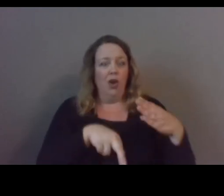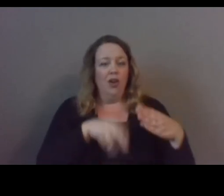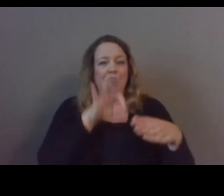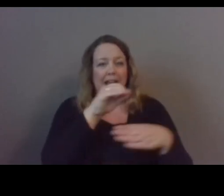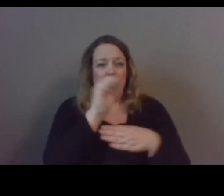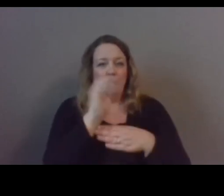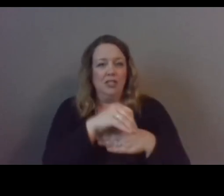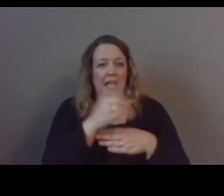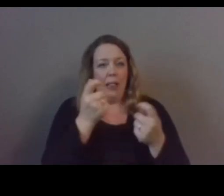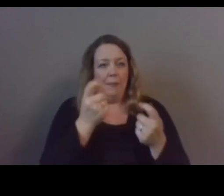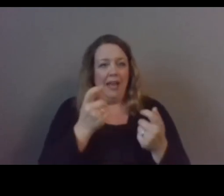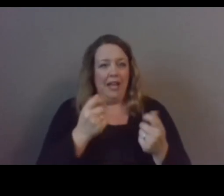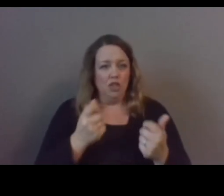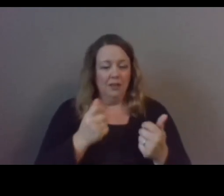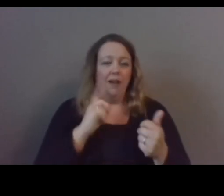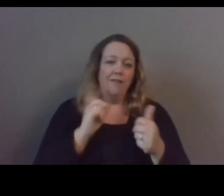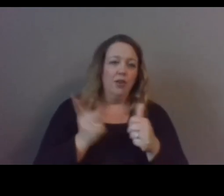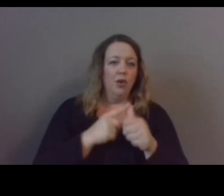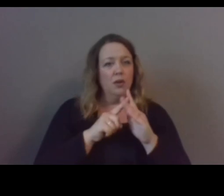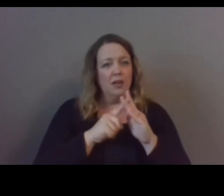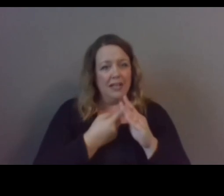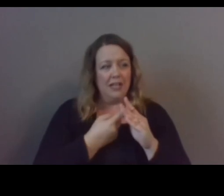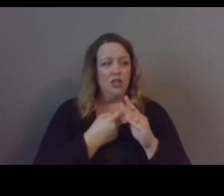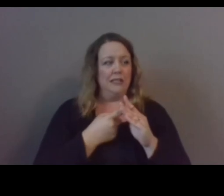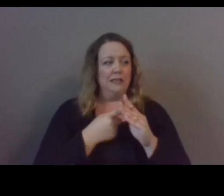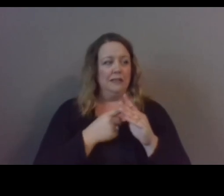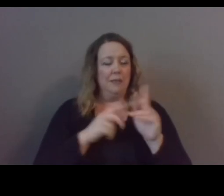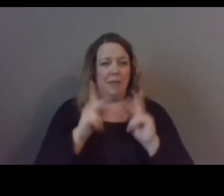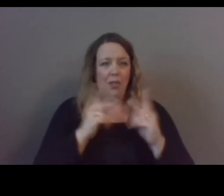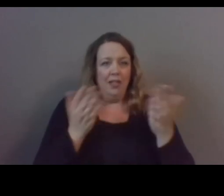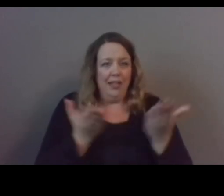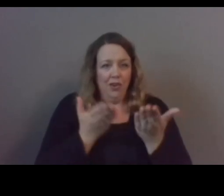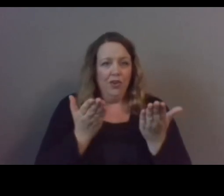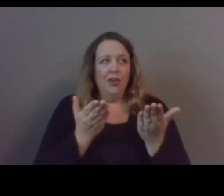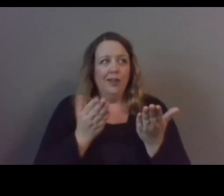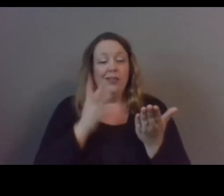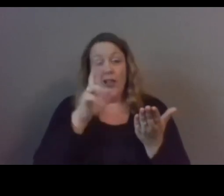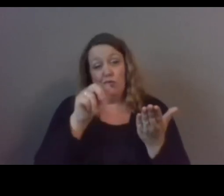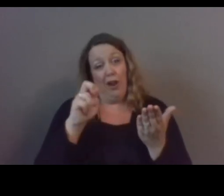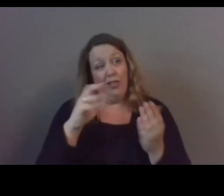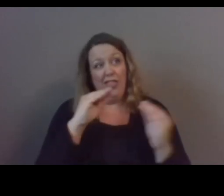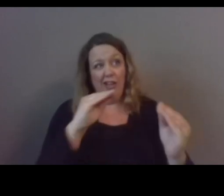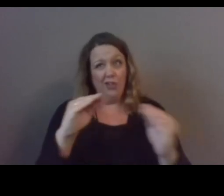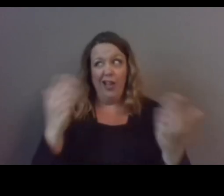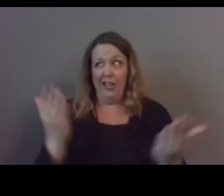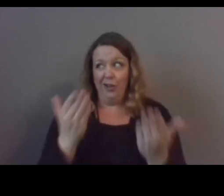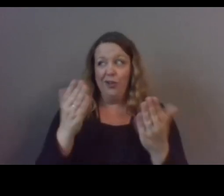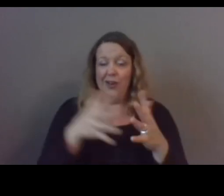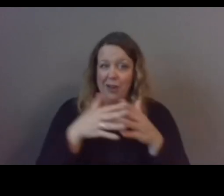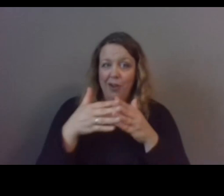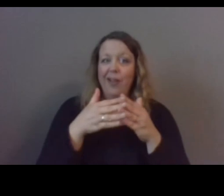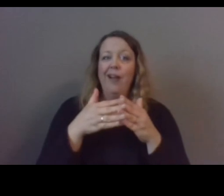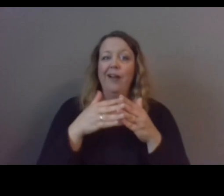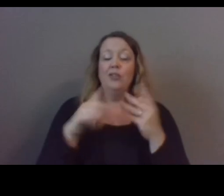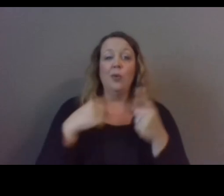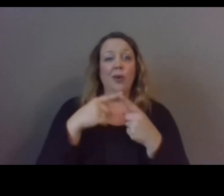of indigenous people that is rarely taught in america so again when you think of a night